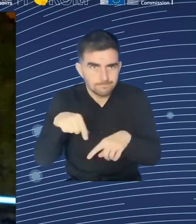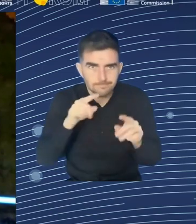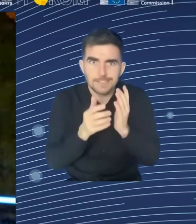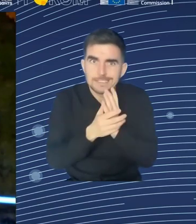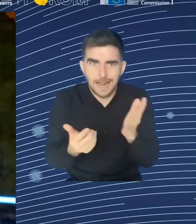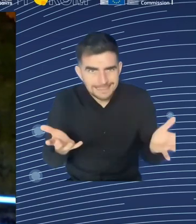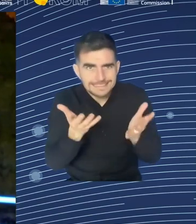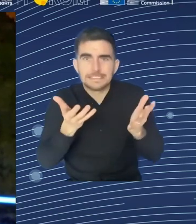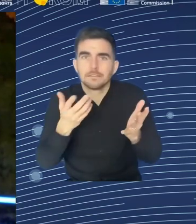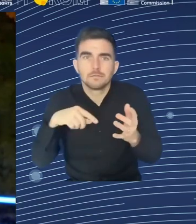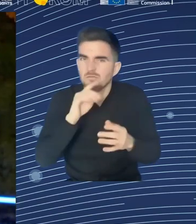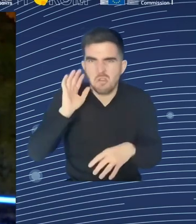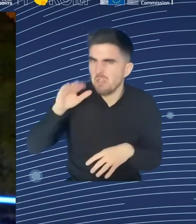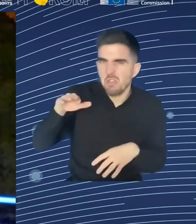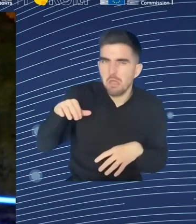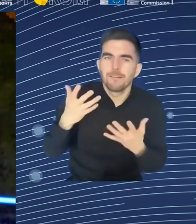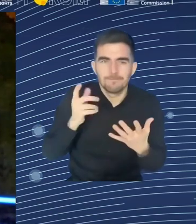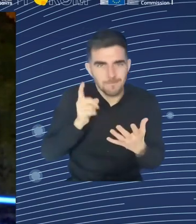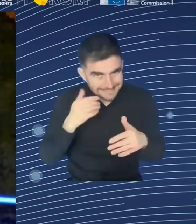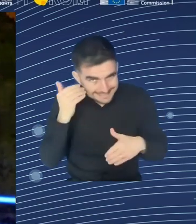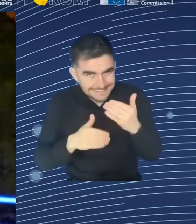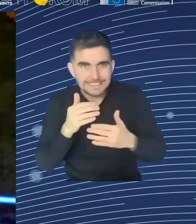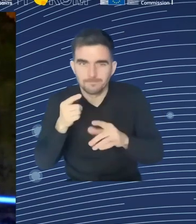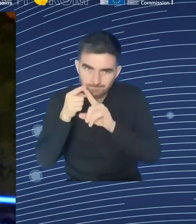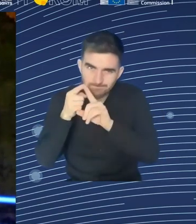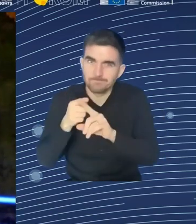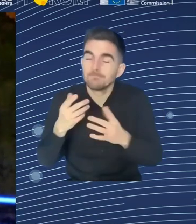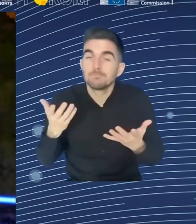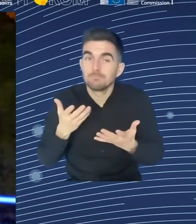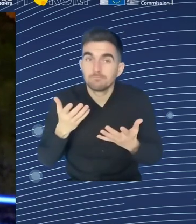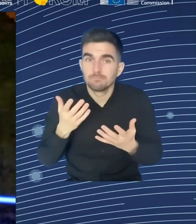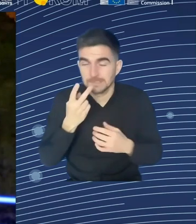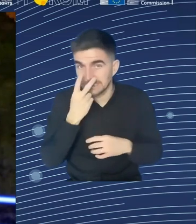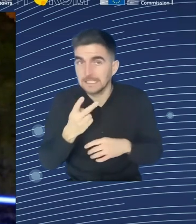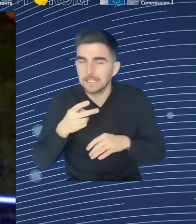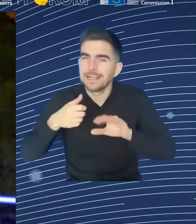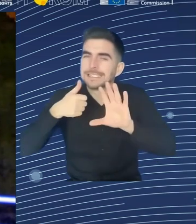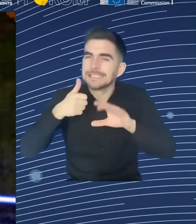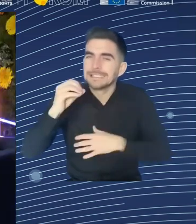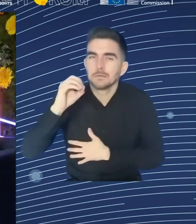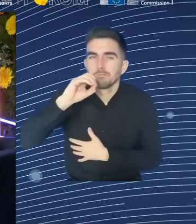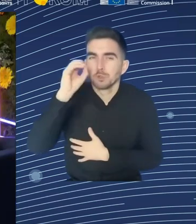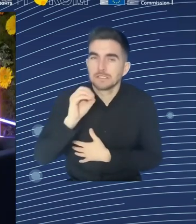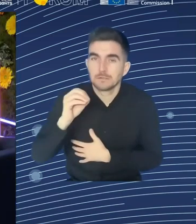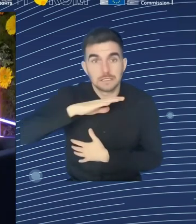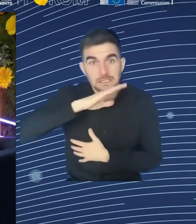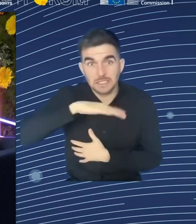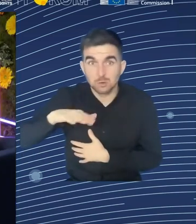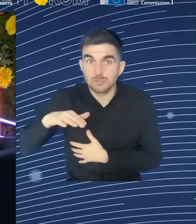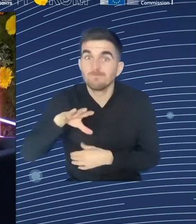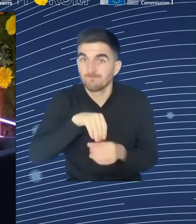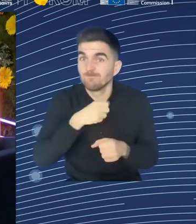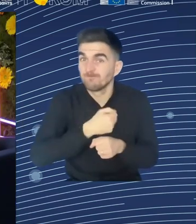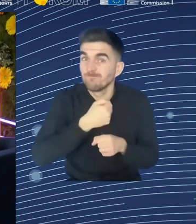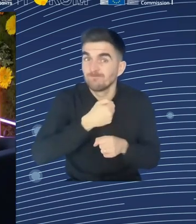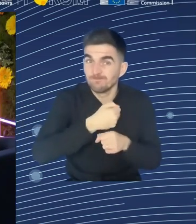member state. And they have statistics about how many of the low-skilled participate, how many of the higher. And it's the low-skilled skills